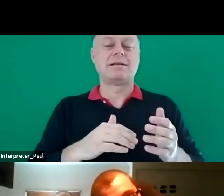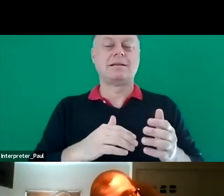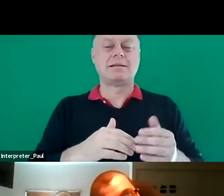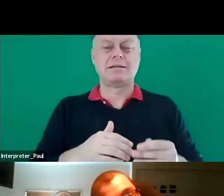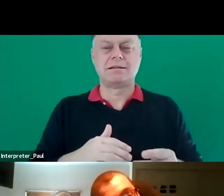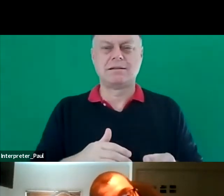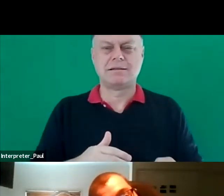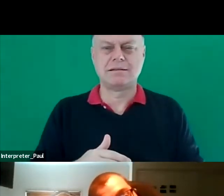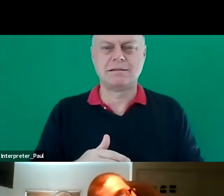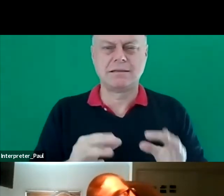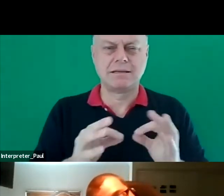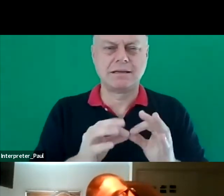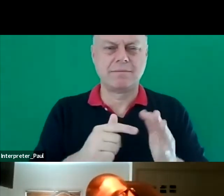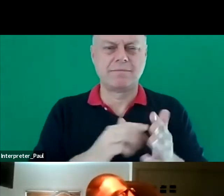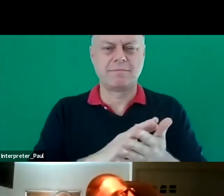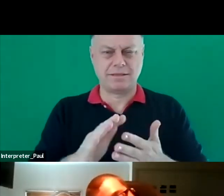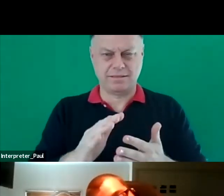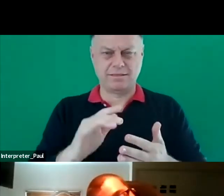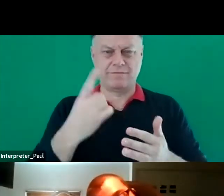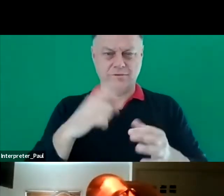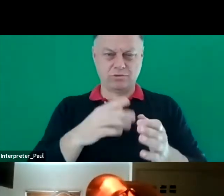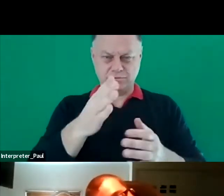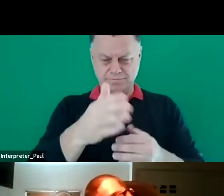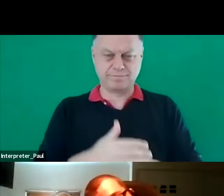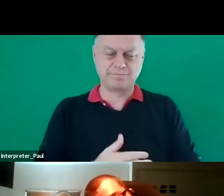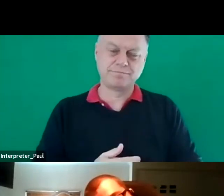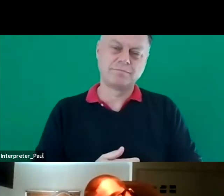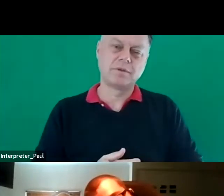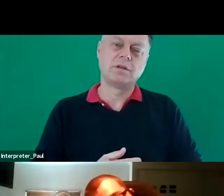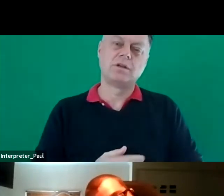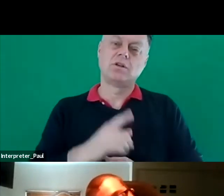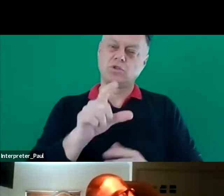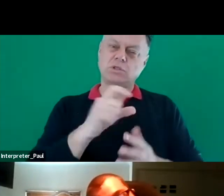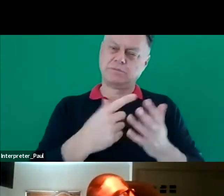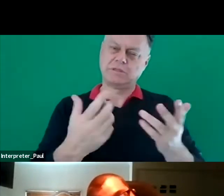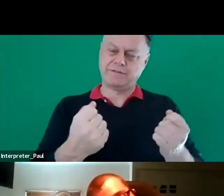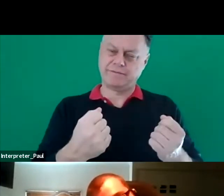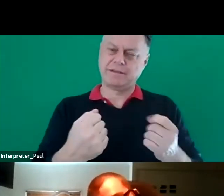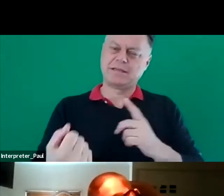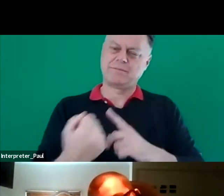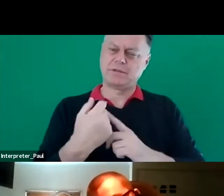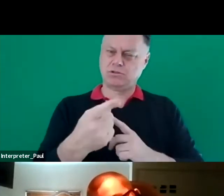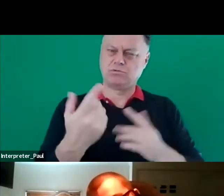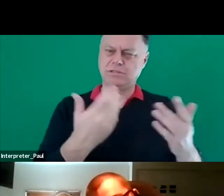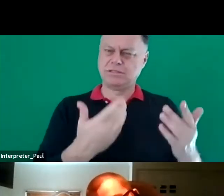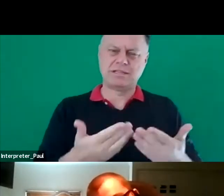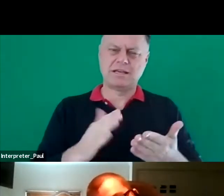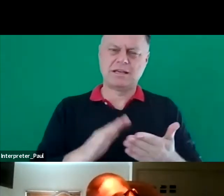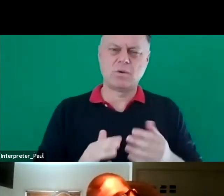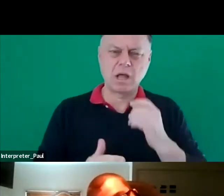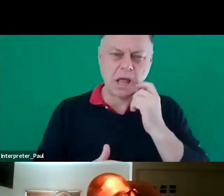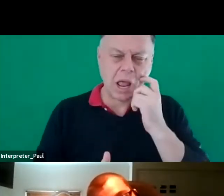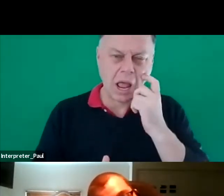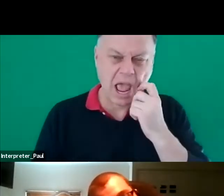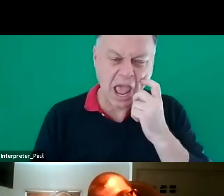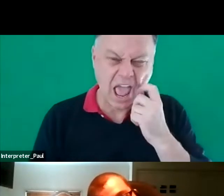first, Beth. What impact did your disability have on your studies? And